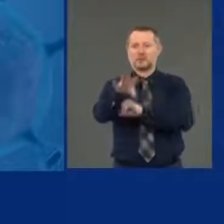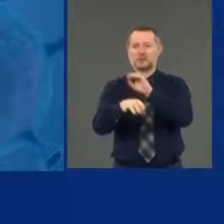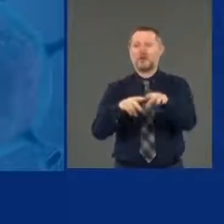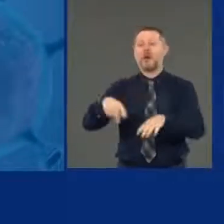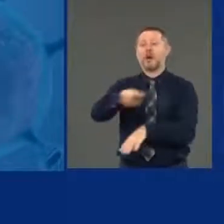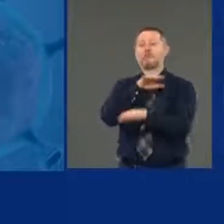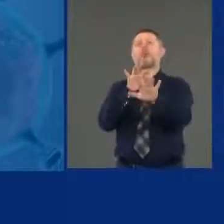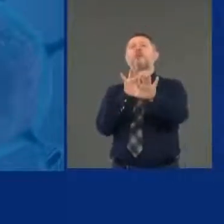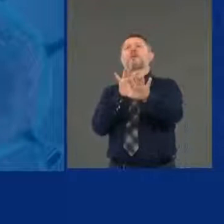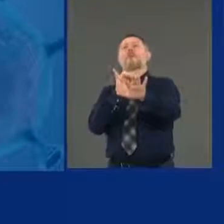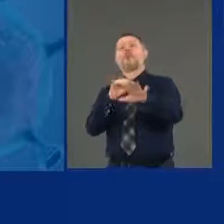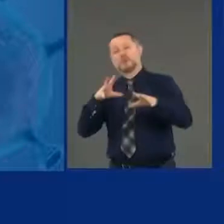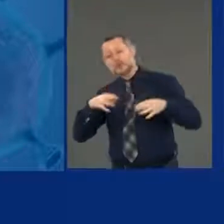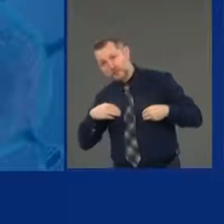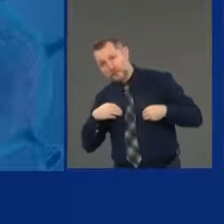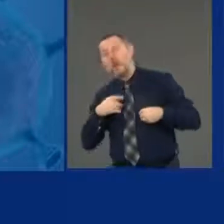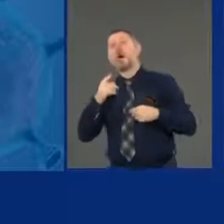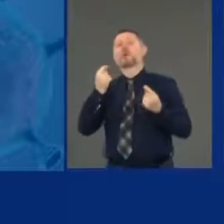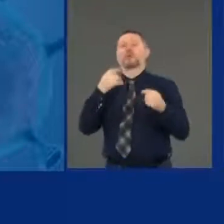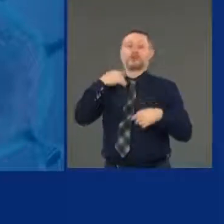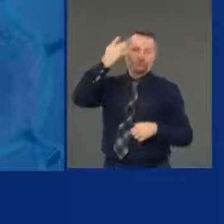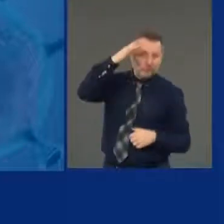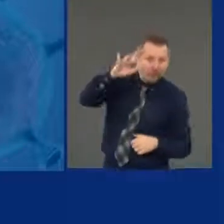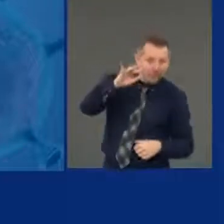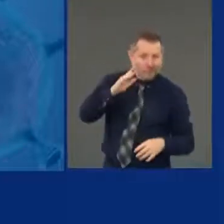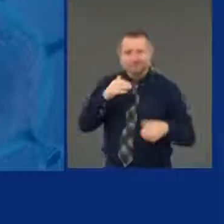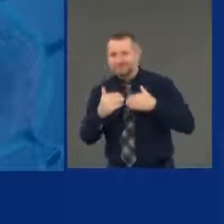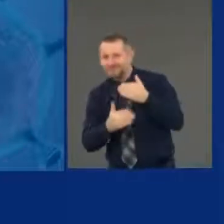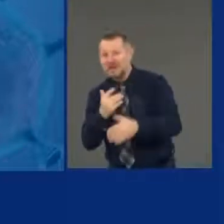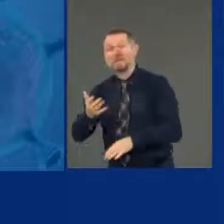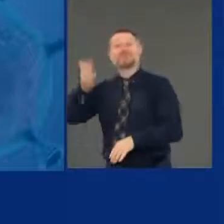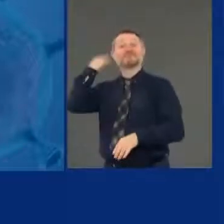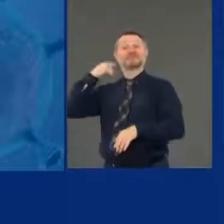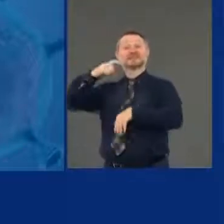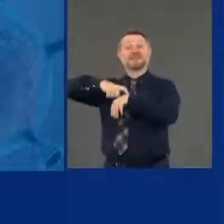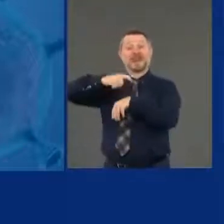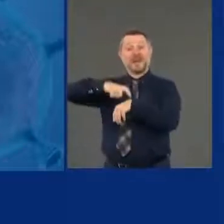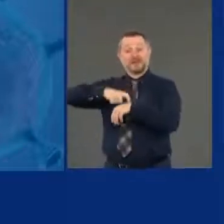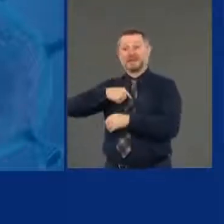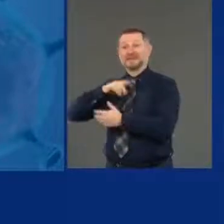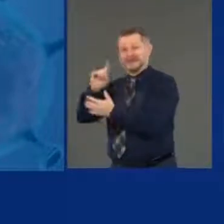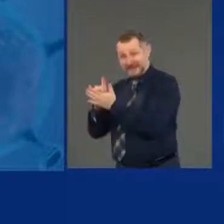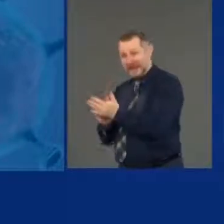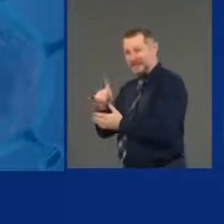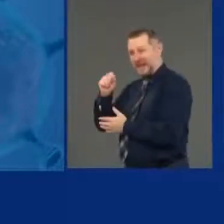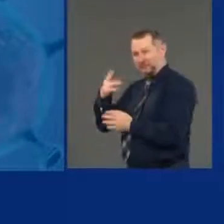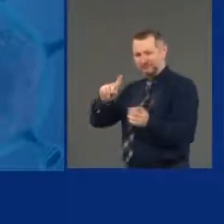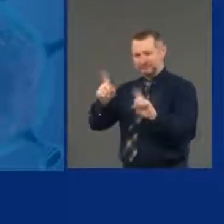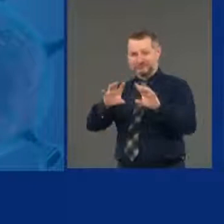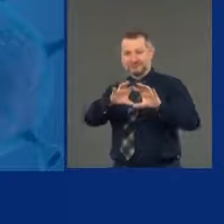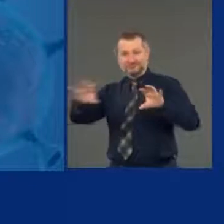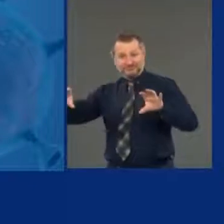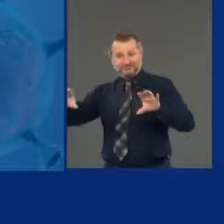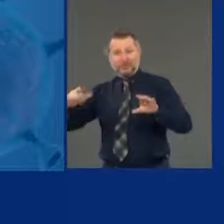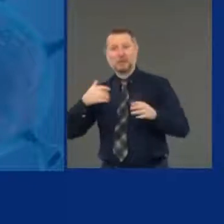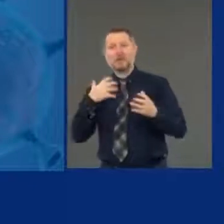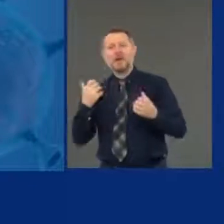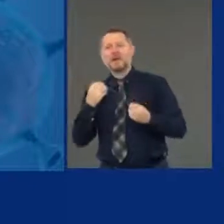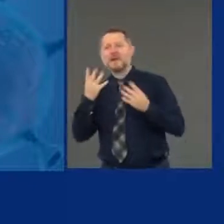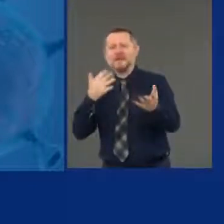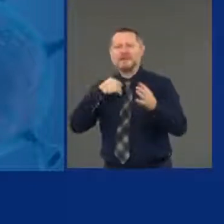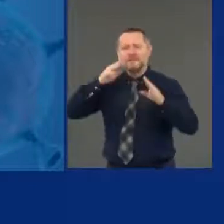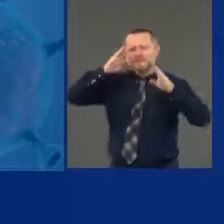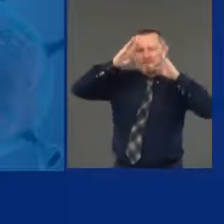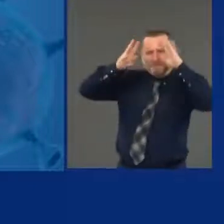So last time we went through this and we were designing a dashboard, I wanted to be creative because I wanted people